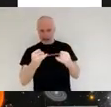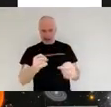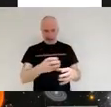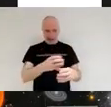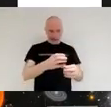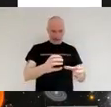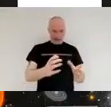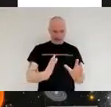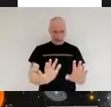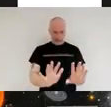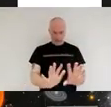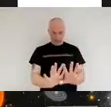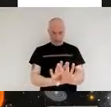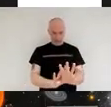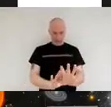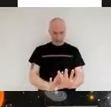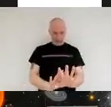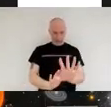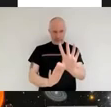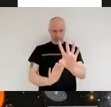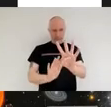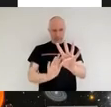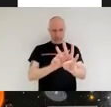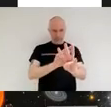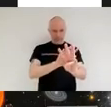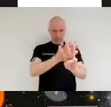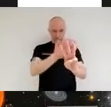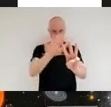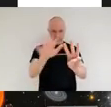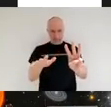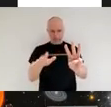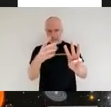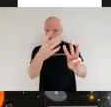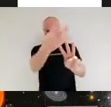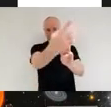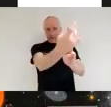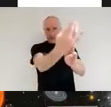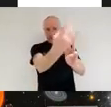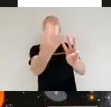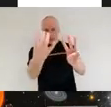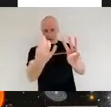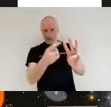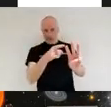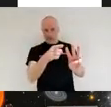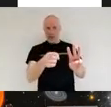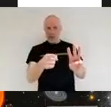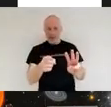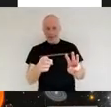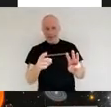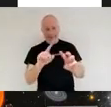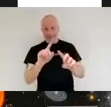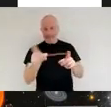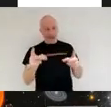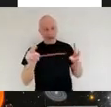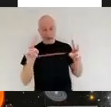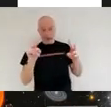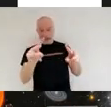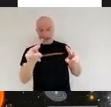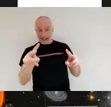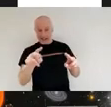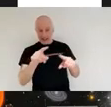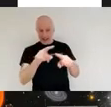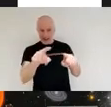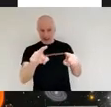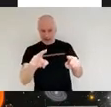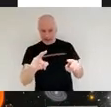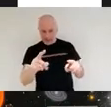we can see the stars in the background but we can't see the interesting stuff we can't see the stars that are forming